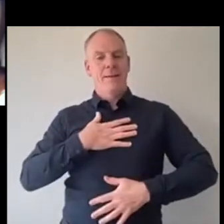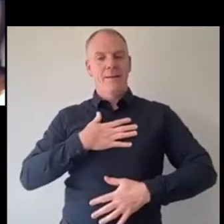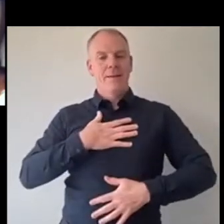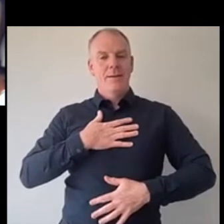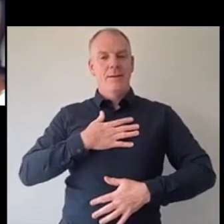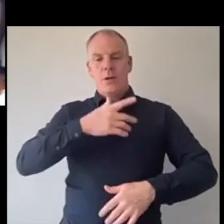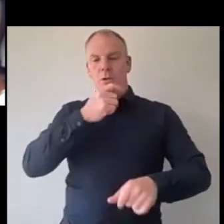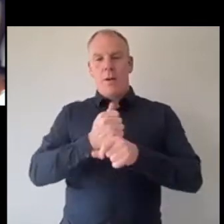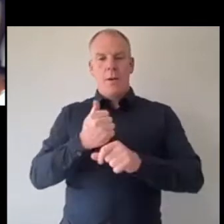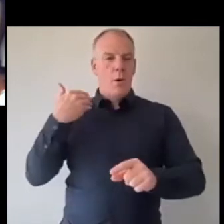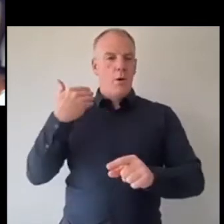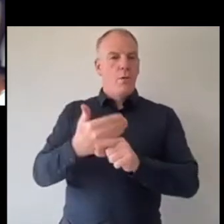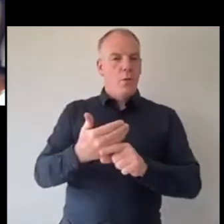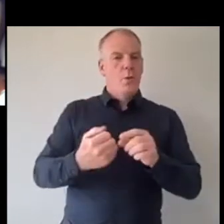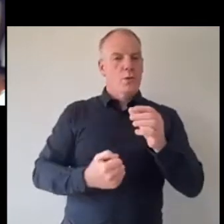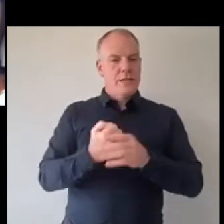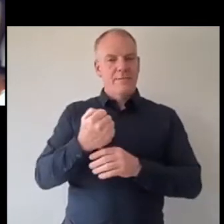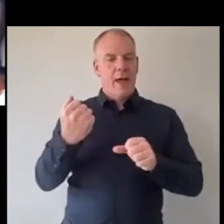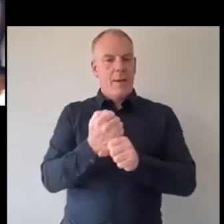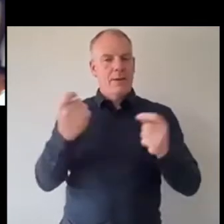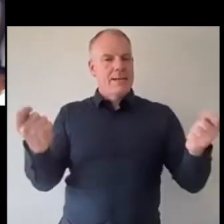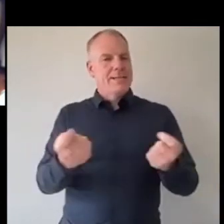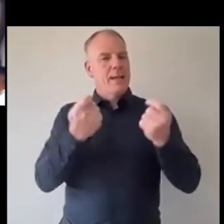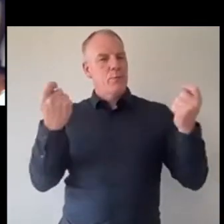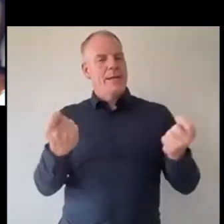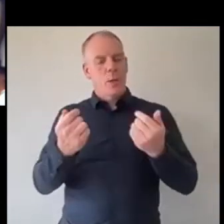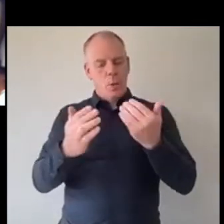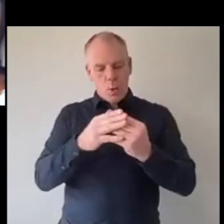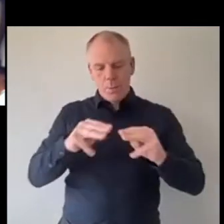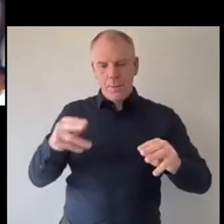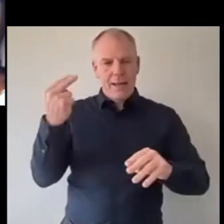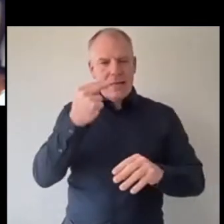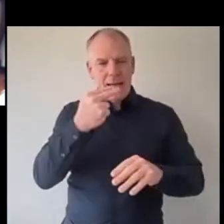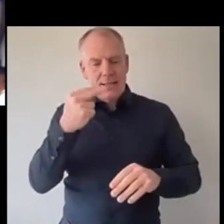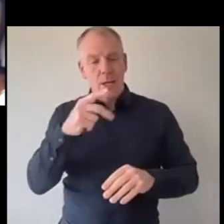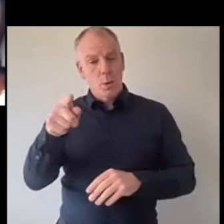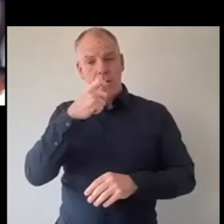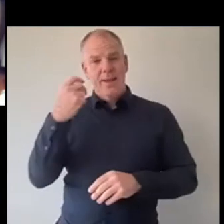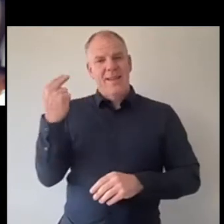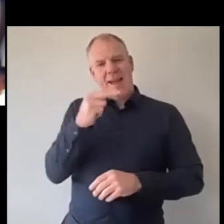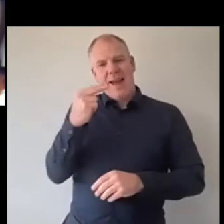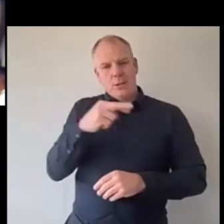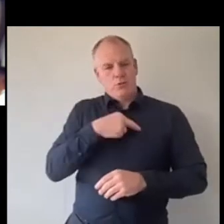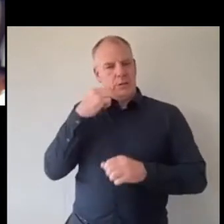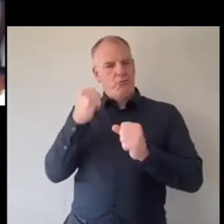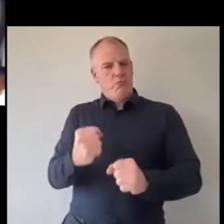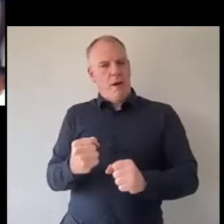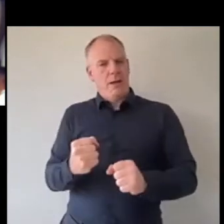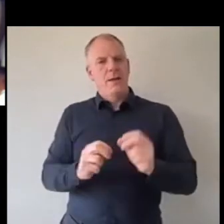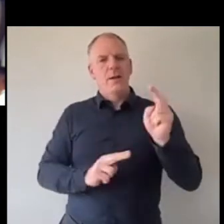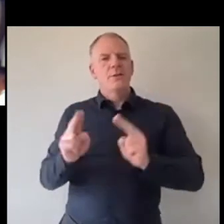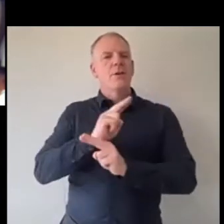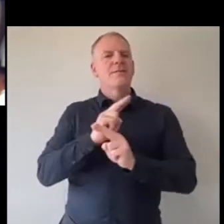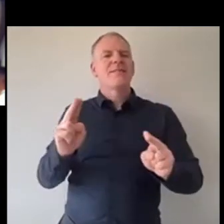this whole session it's about celebrating young people it's about celebrating kindness and you emphasize kindness there as something that we shouldn't just kind of